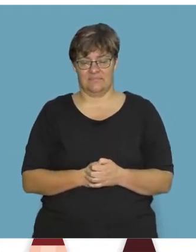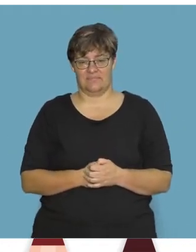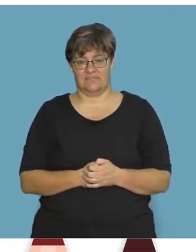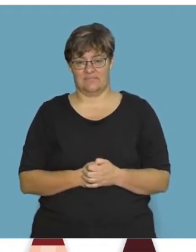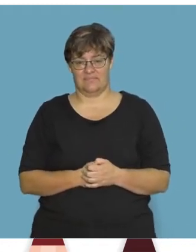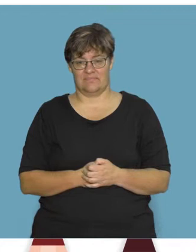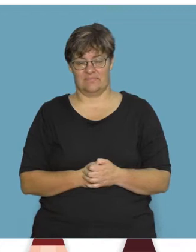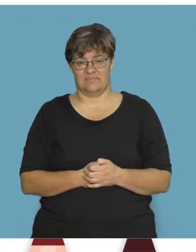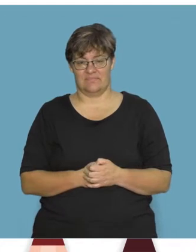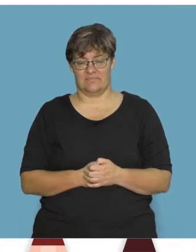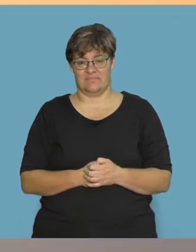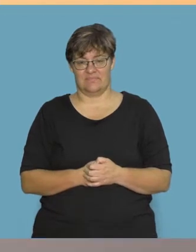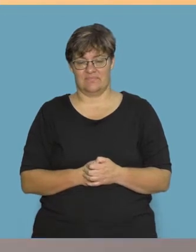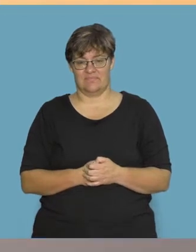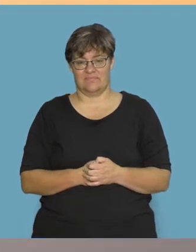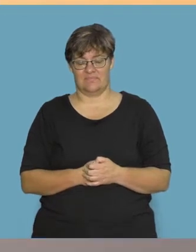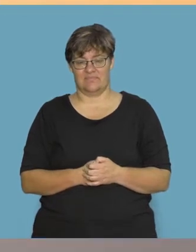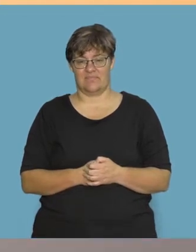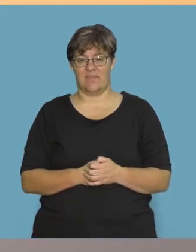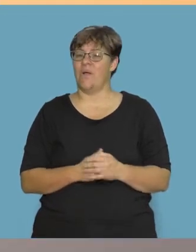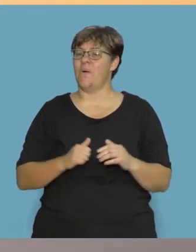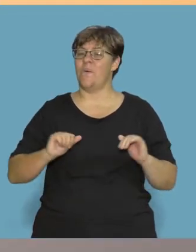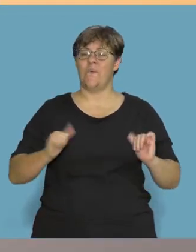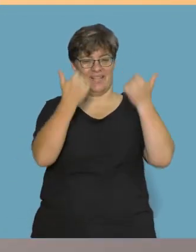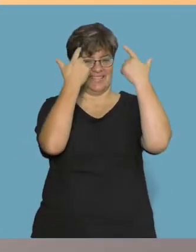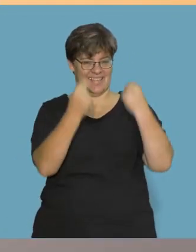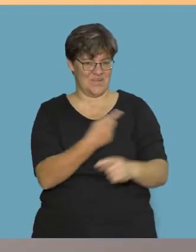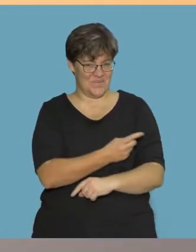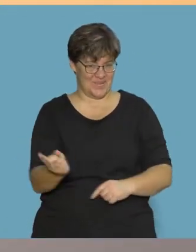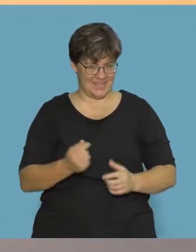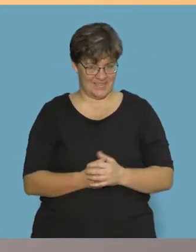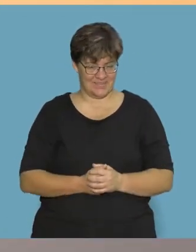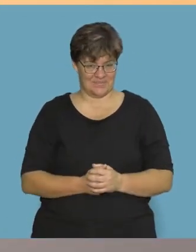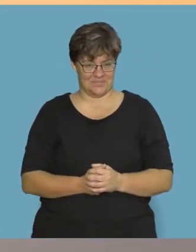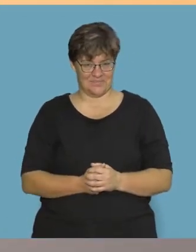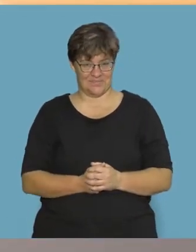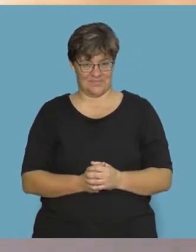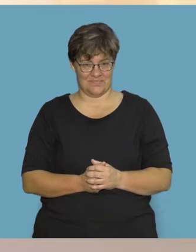Let's try another one. Say, Well done, Well done,